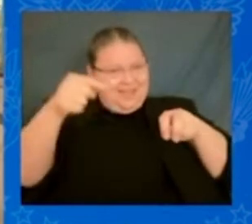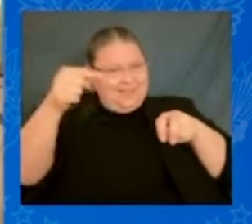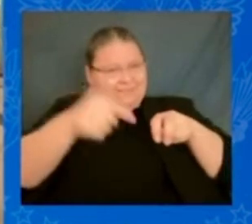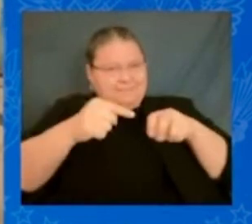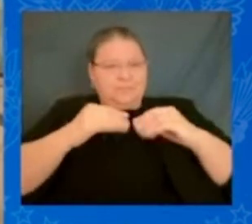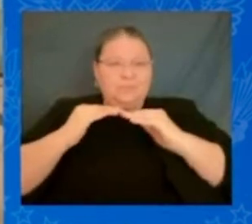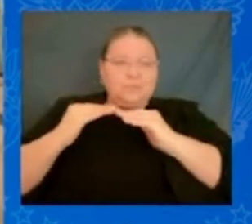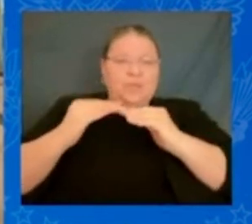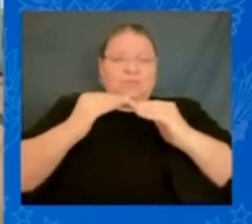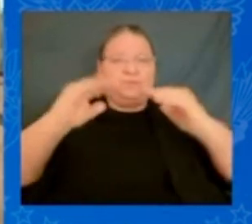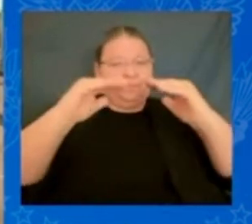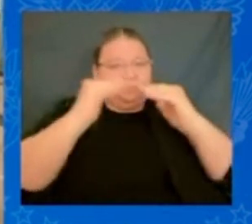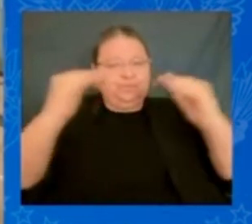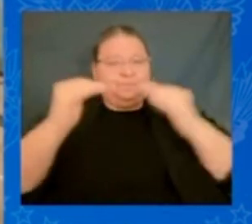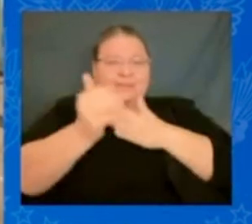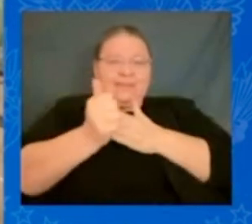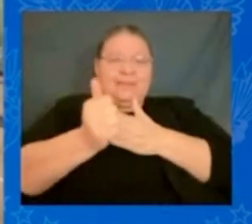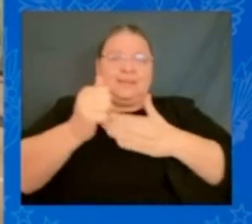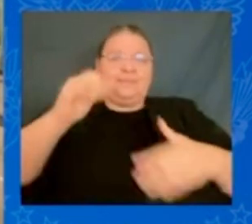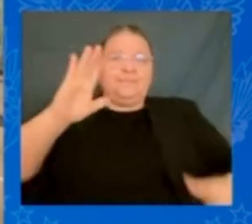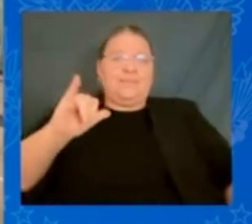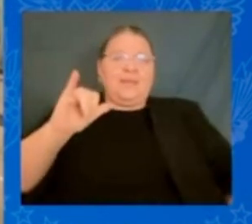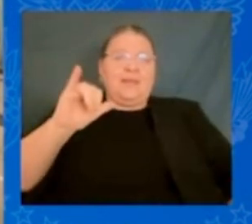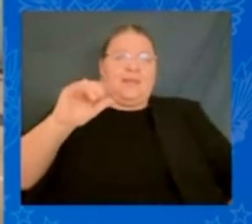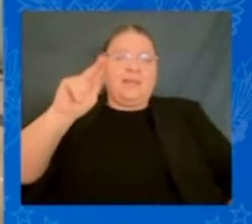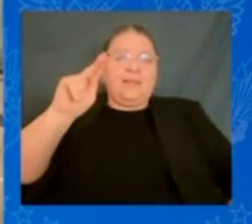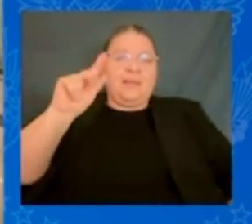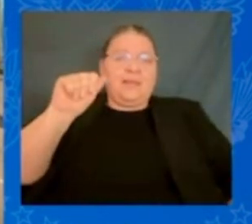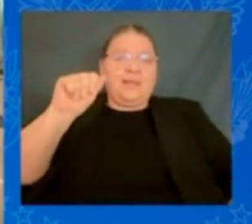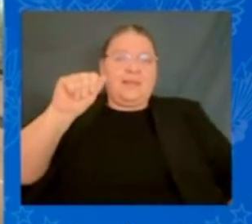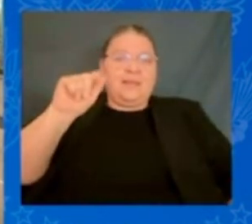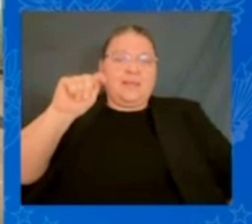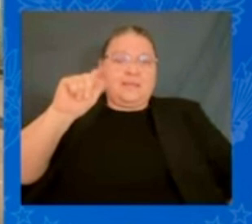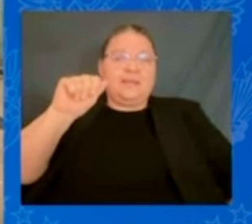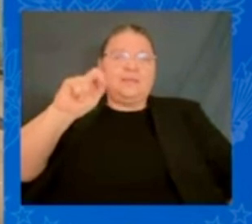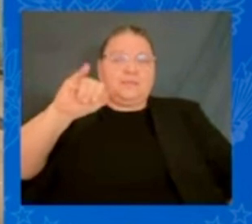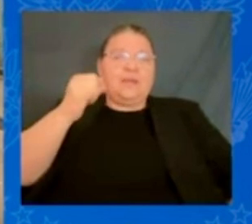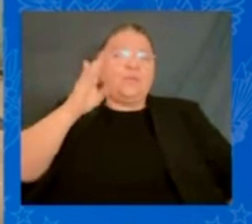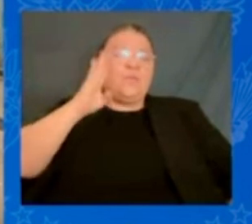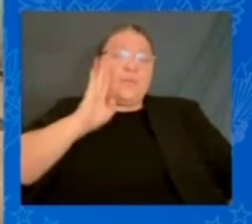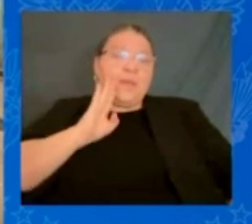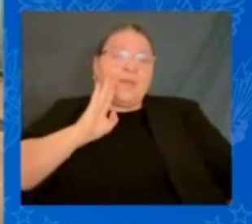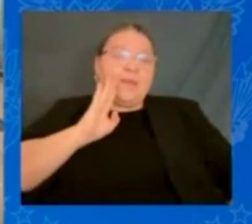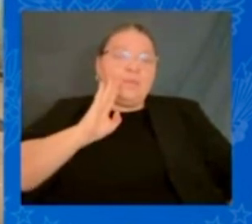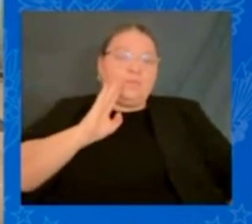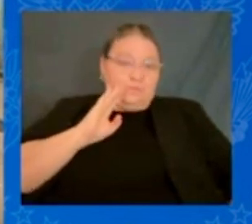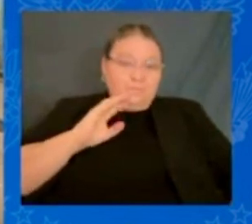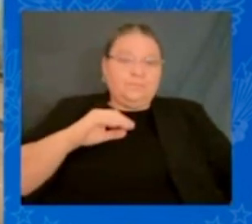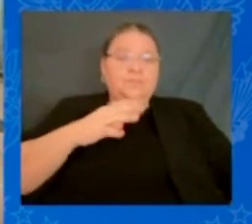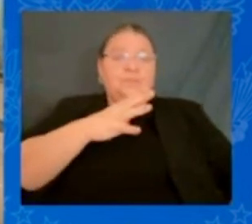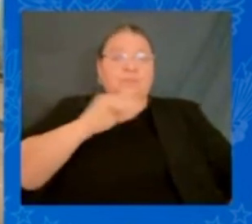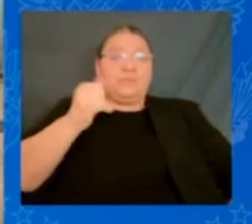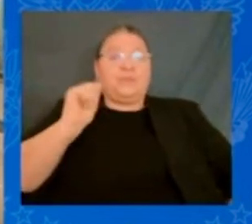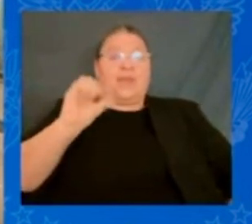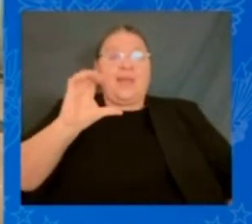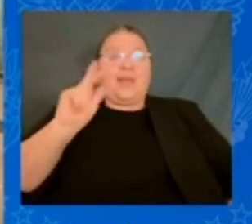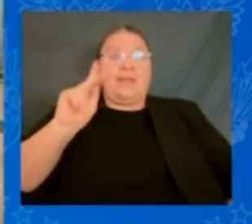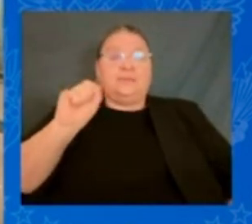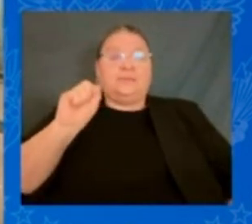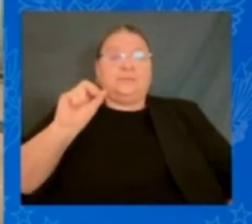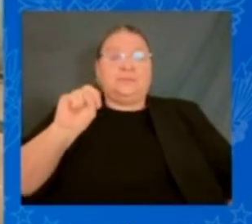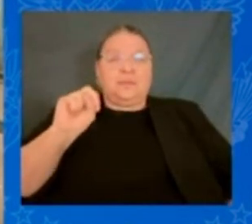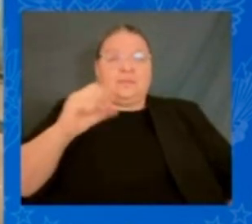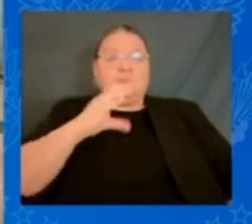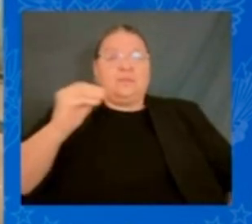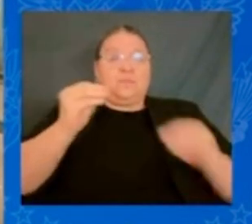Ketanji Brown Jackson and more Black women appointed to the federal appellate court than every other president in